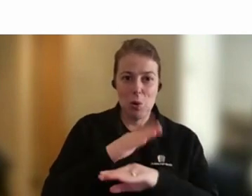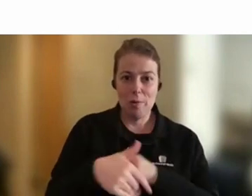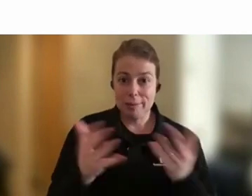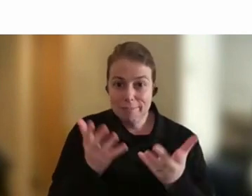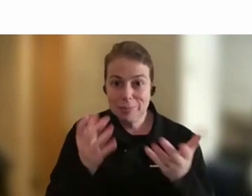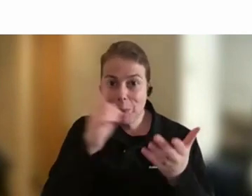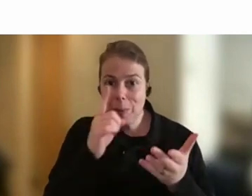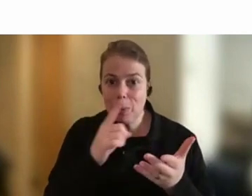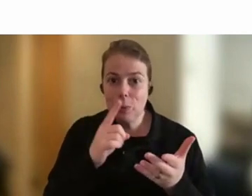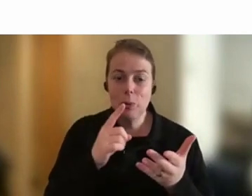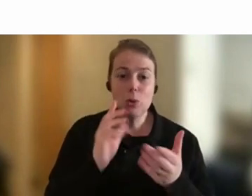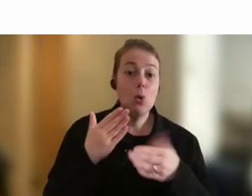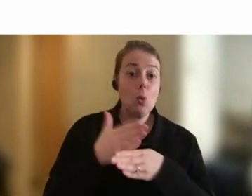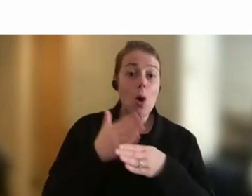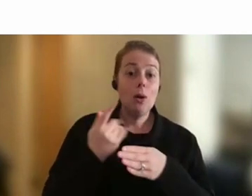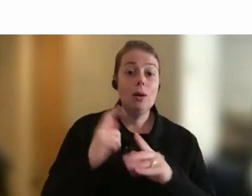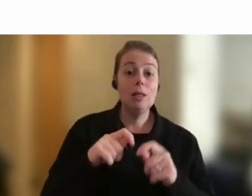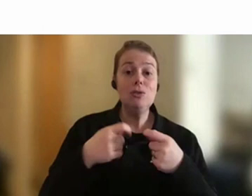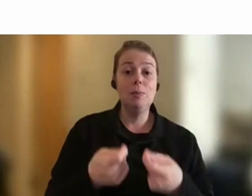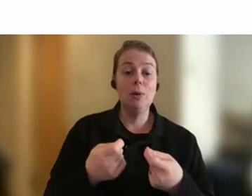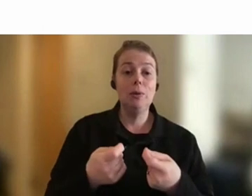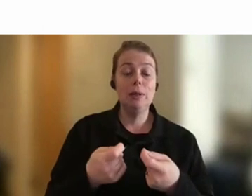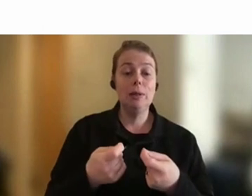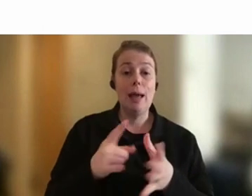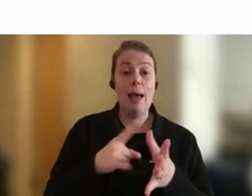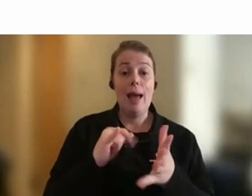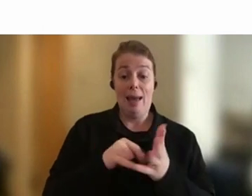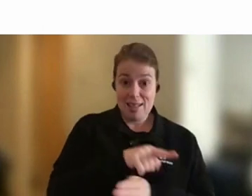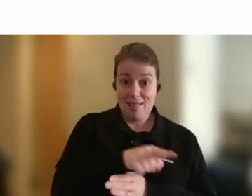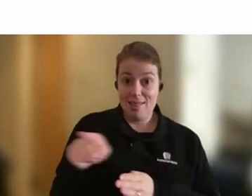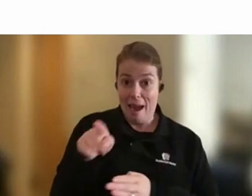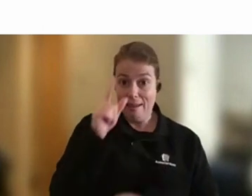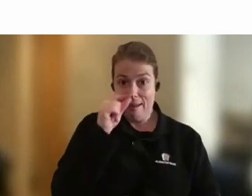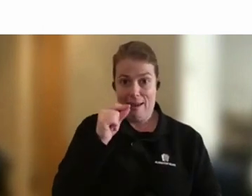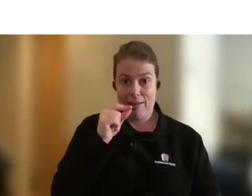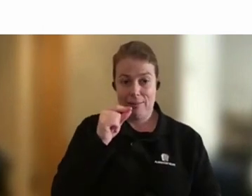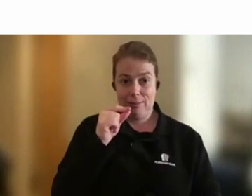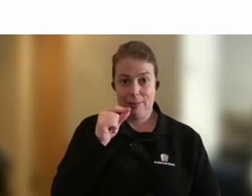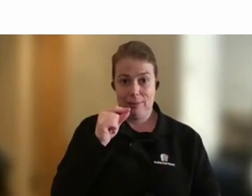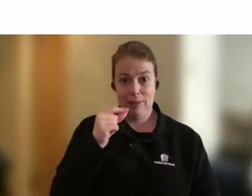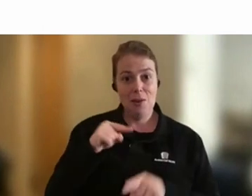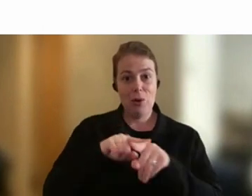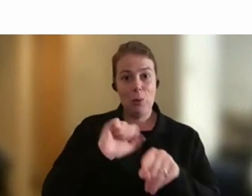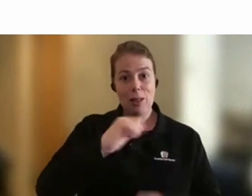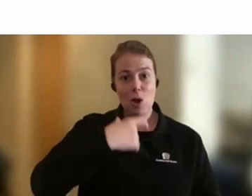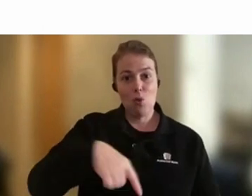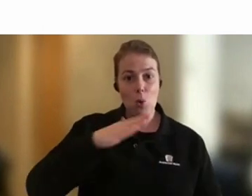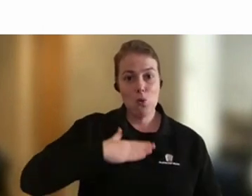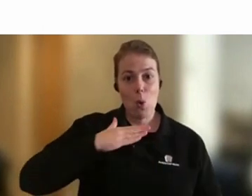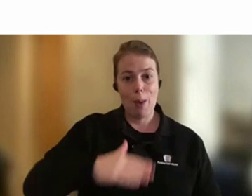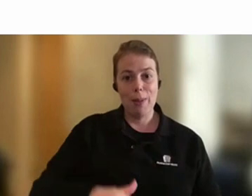work and contribute as they can in line with what their role requires, which is great.